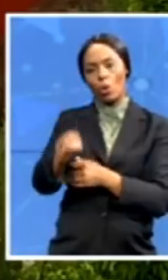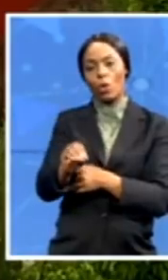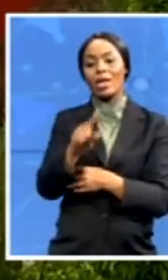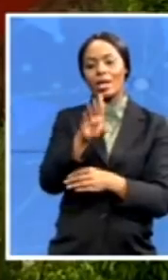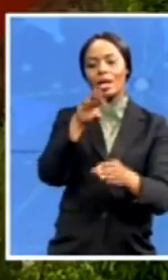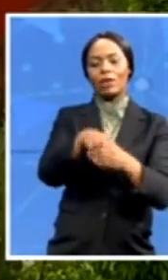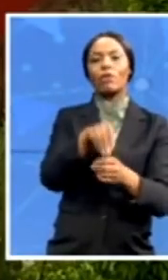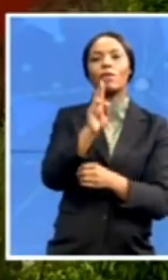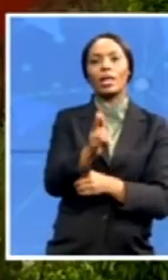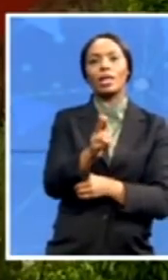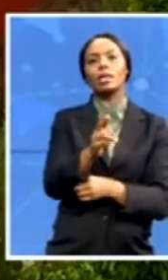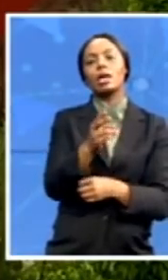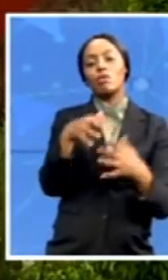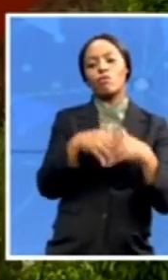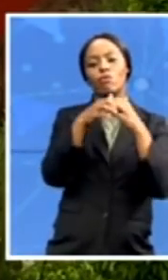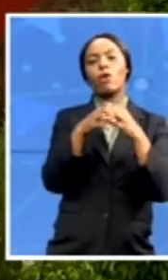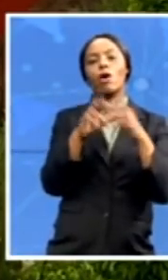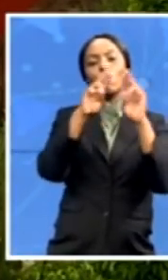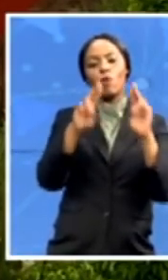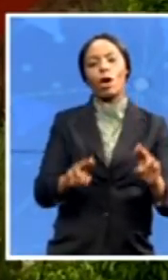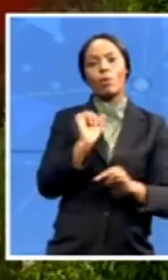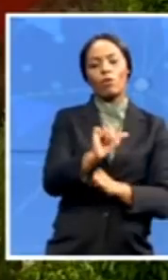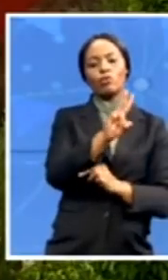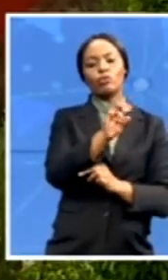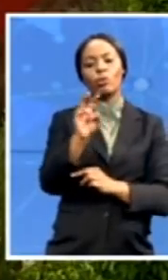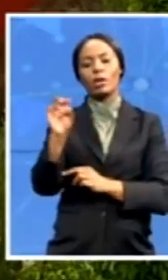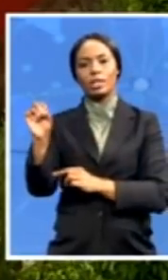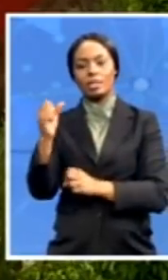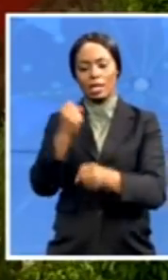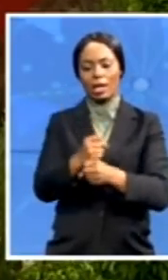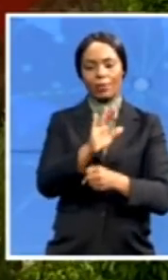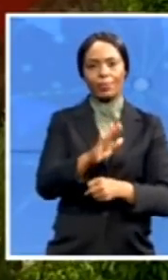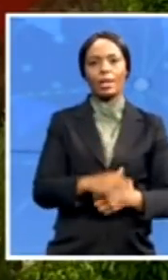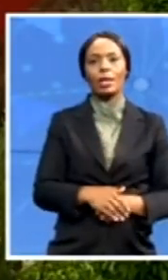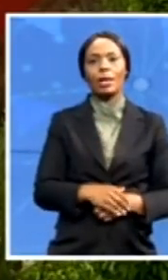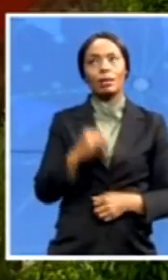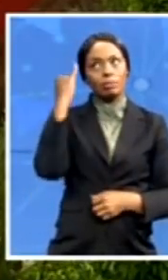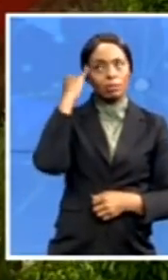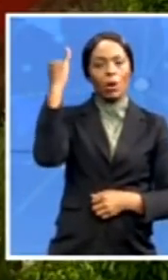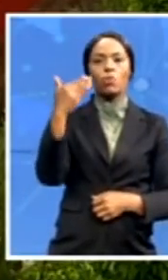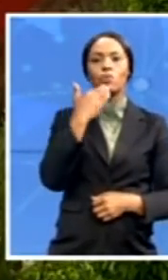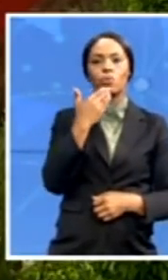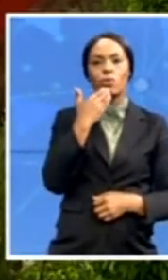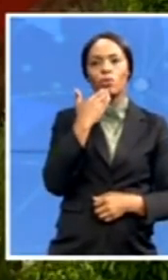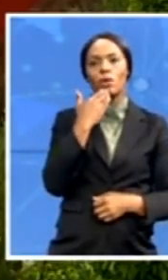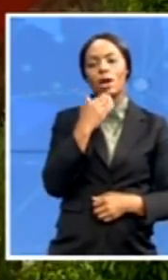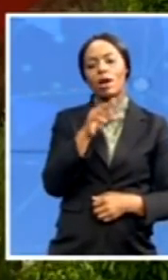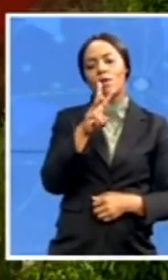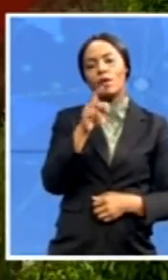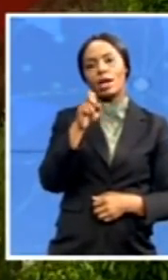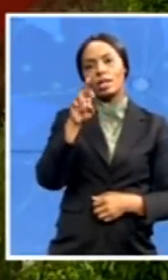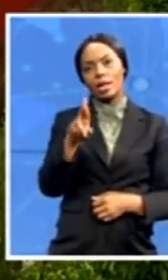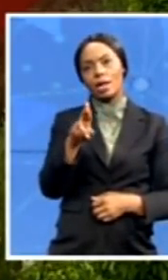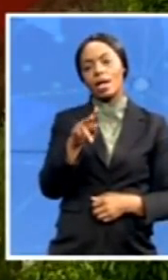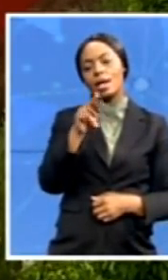a think tank initiated by former President Václav Havel and Nobel laureate Ily Wiesel.